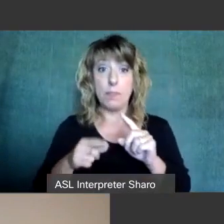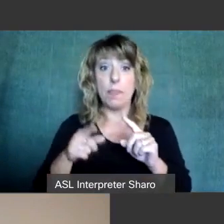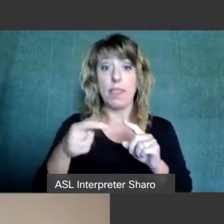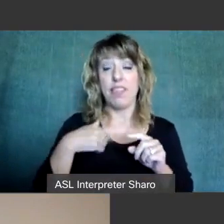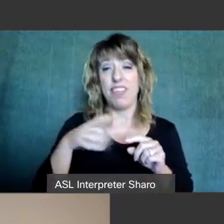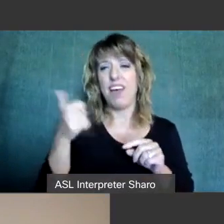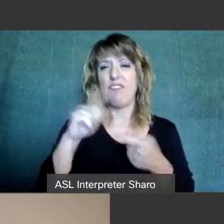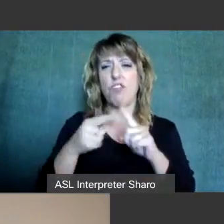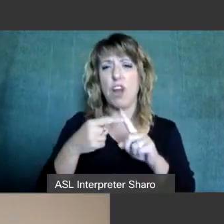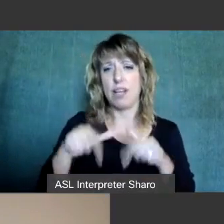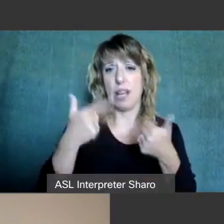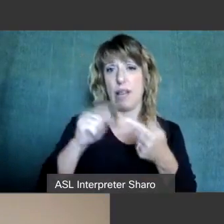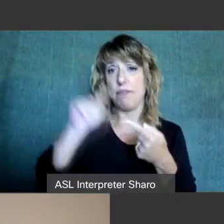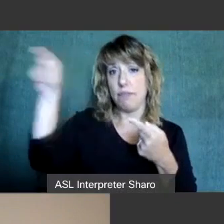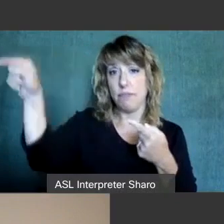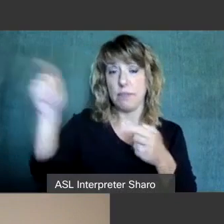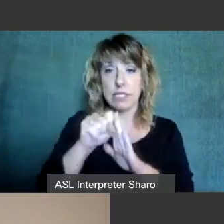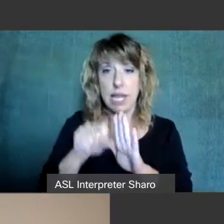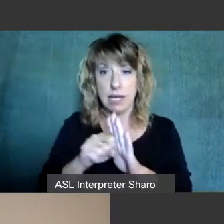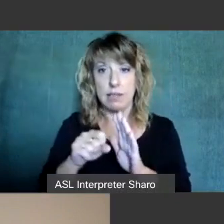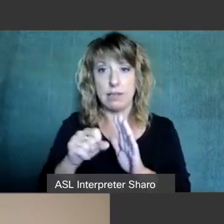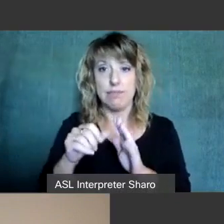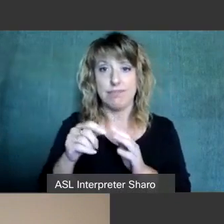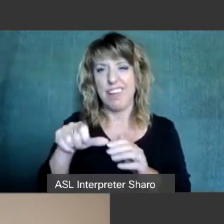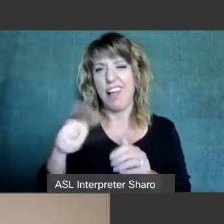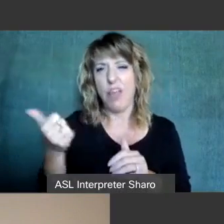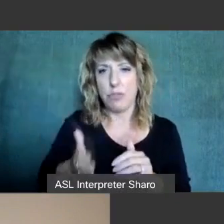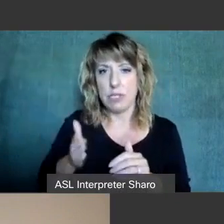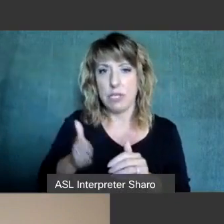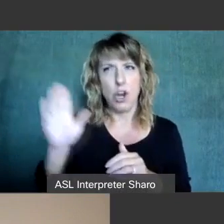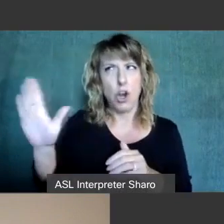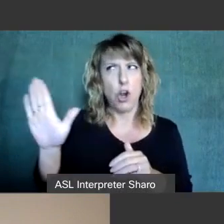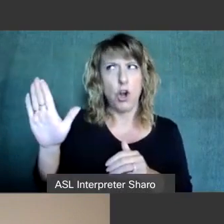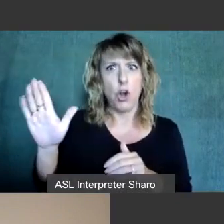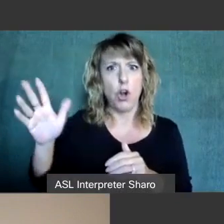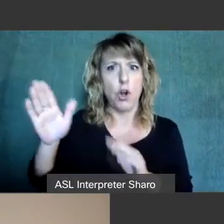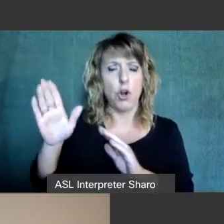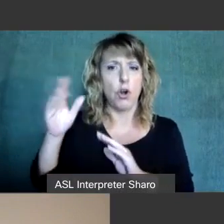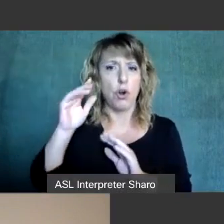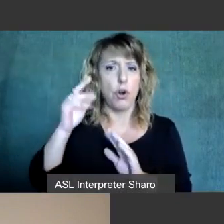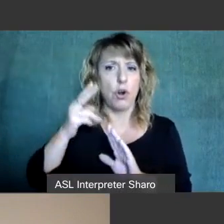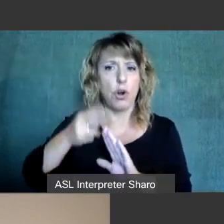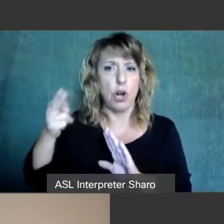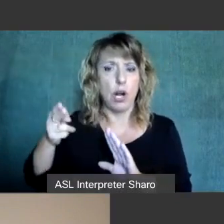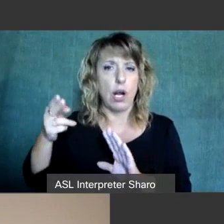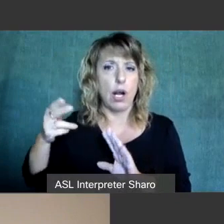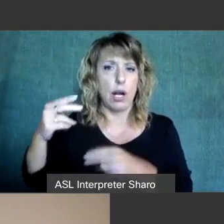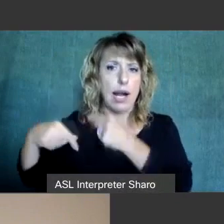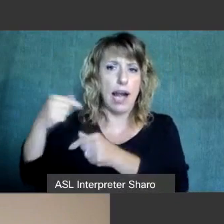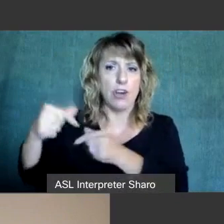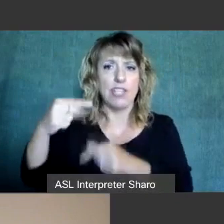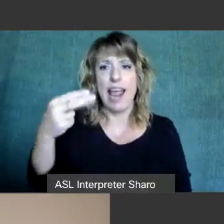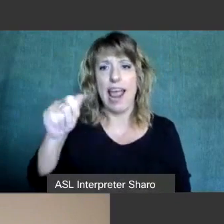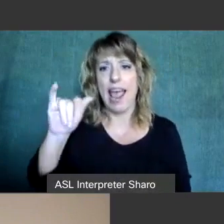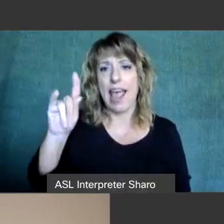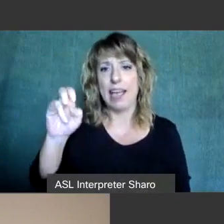is um actually i believe part of her heritage is haitian uh she has had some unpleasant experiences